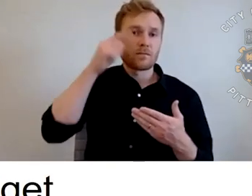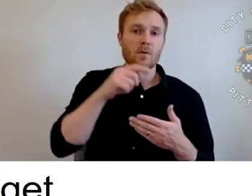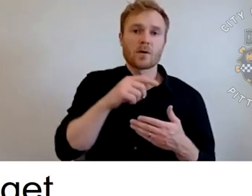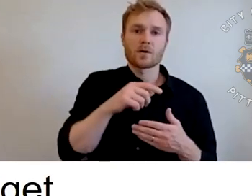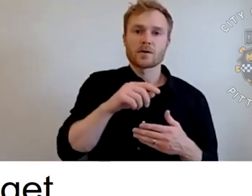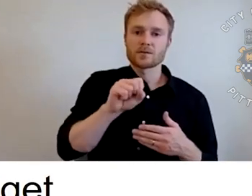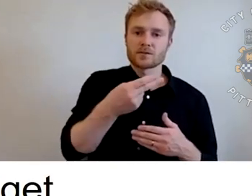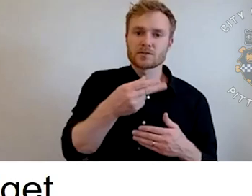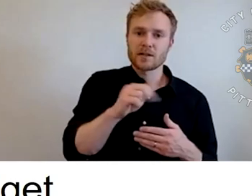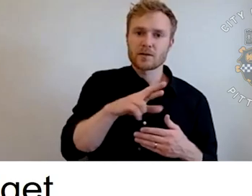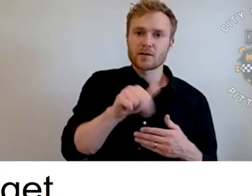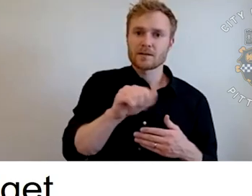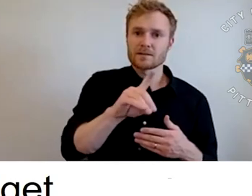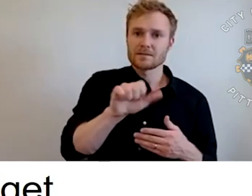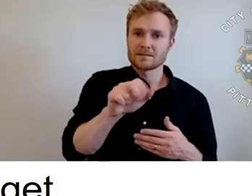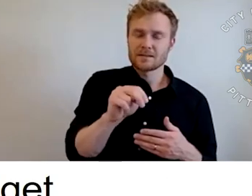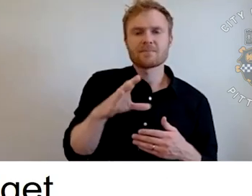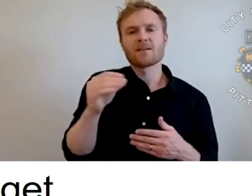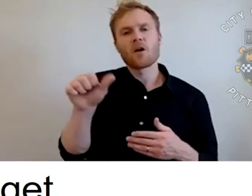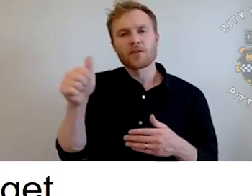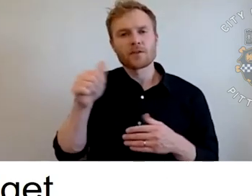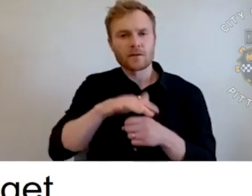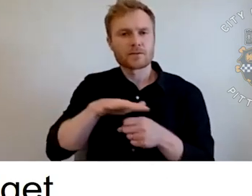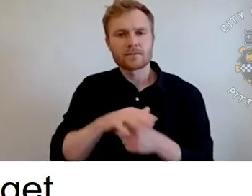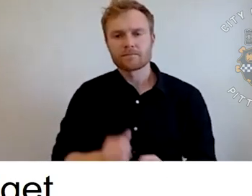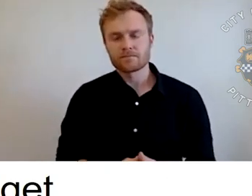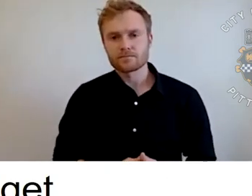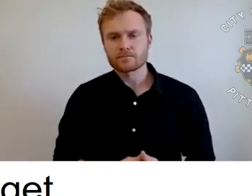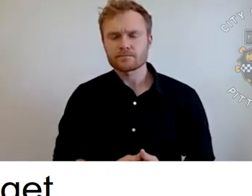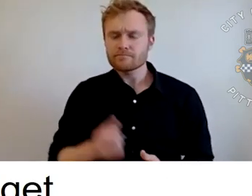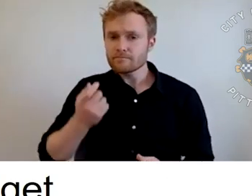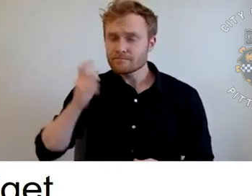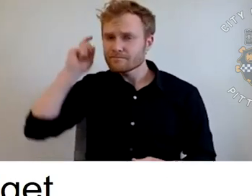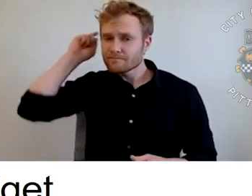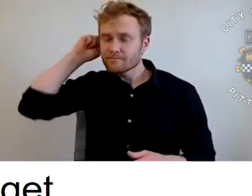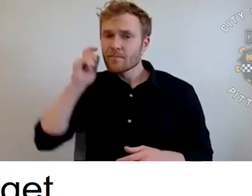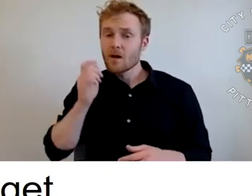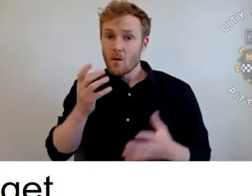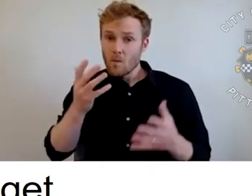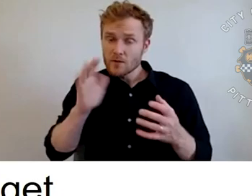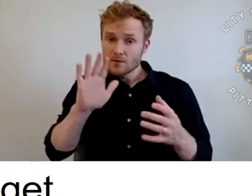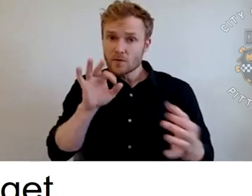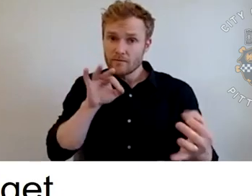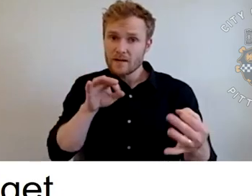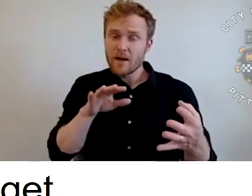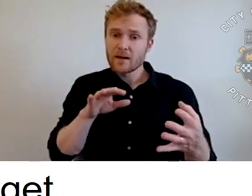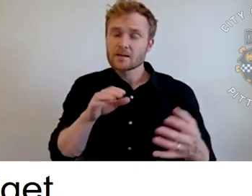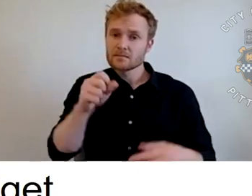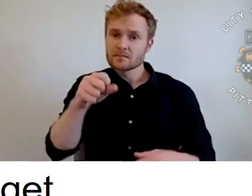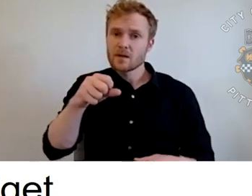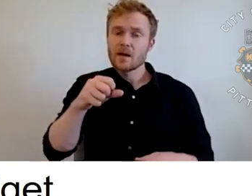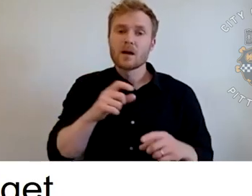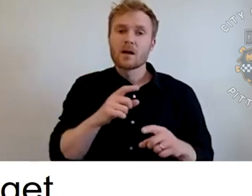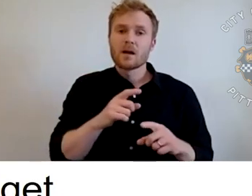One important thing to keep in mind is we really do want your input. We're going to use it in a few different ways. One is that the